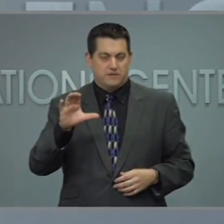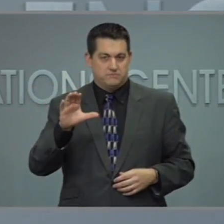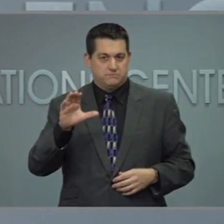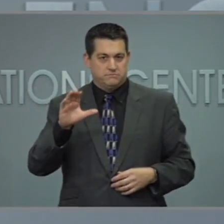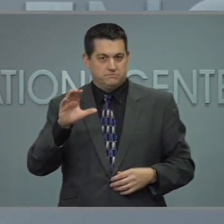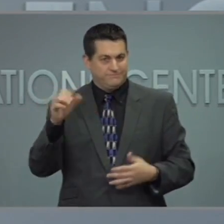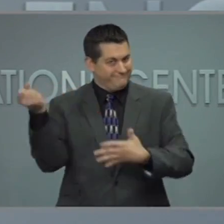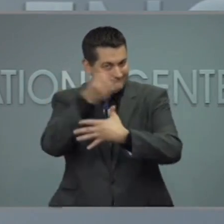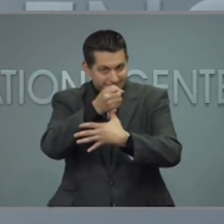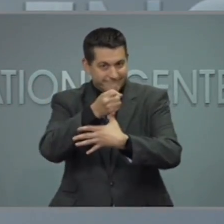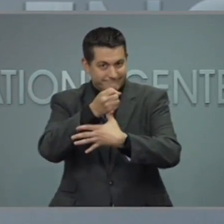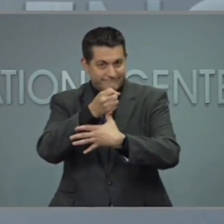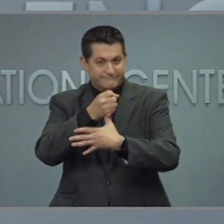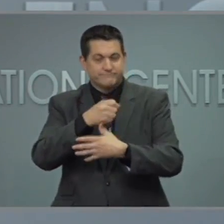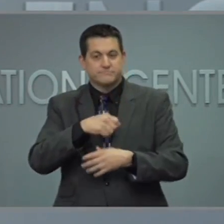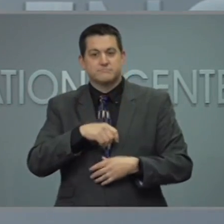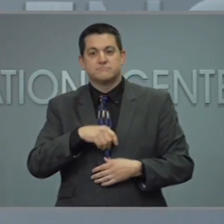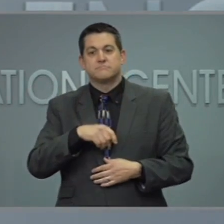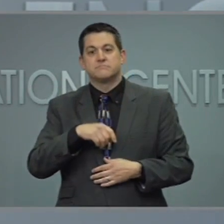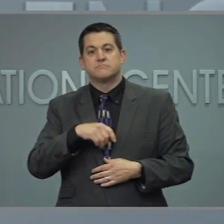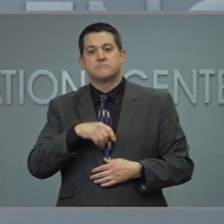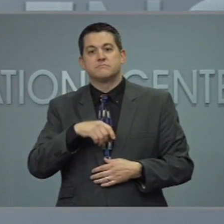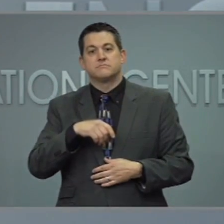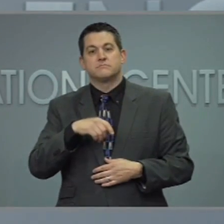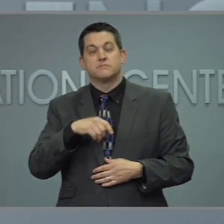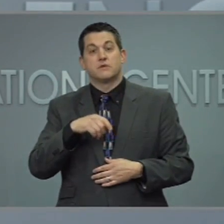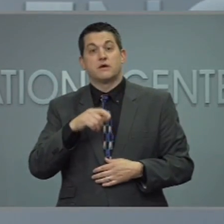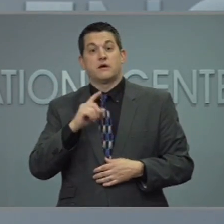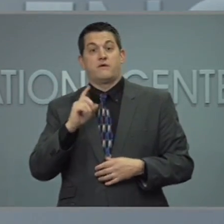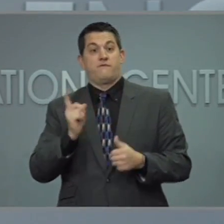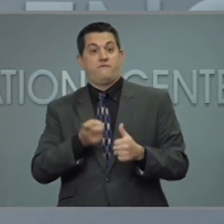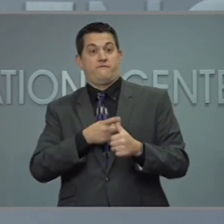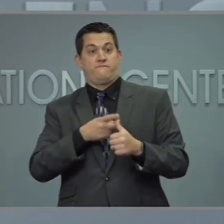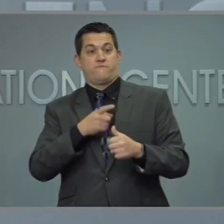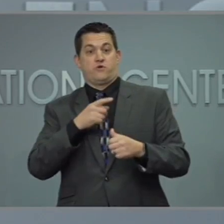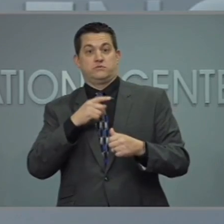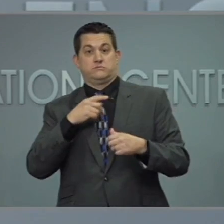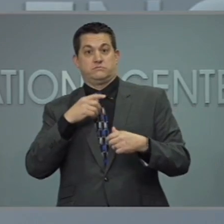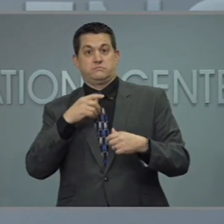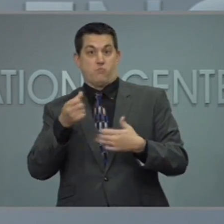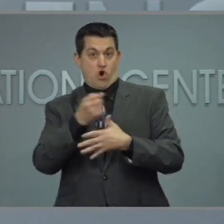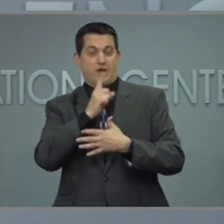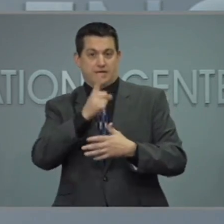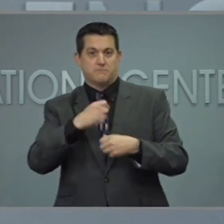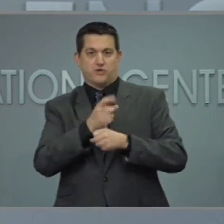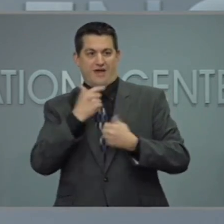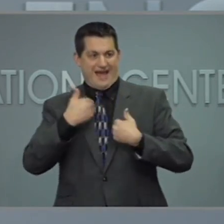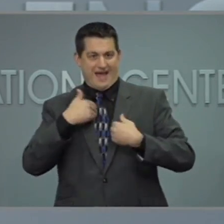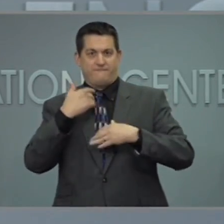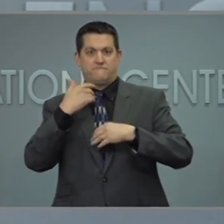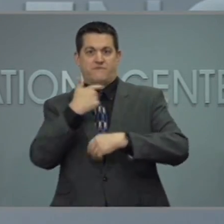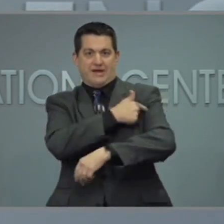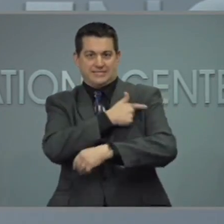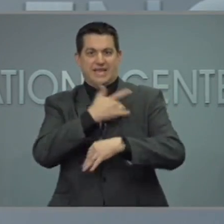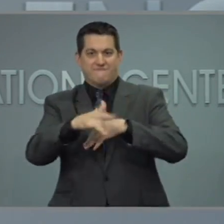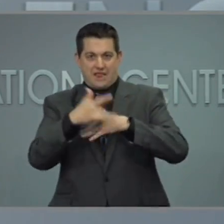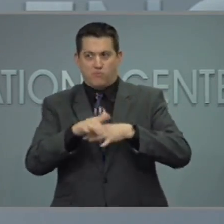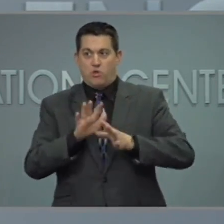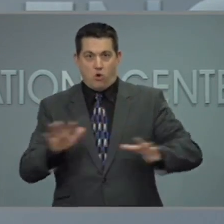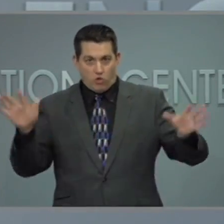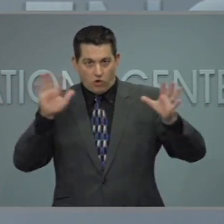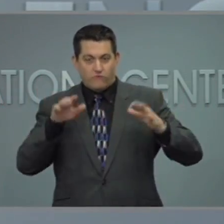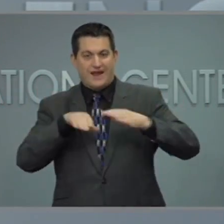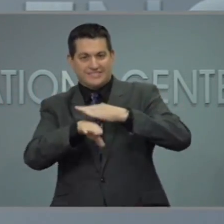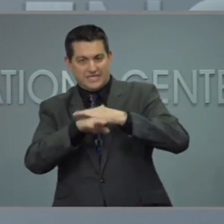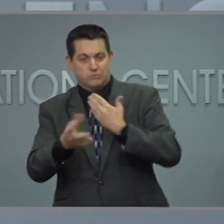first effort is to make sure that vaccine is everywhere, really accessible, really convenient for folks. But we also are looking at ways to